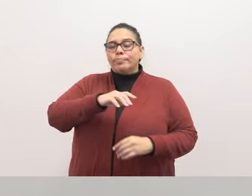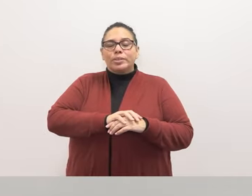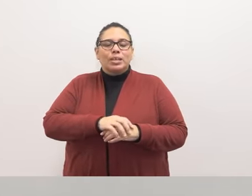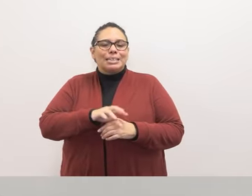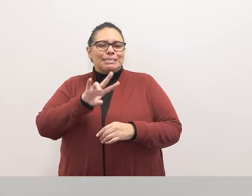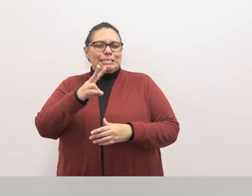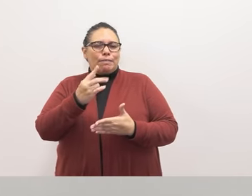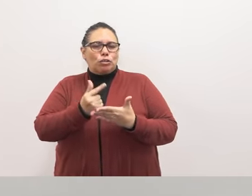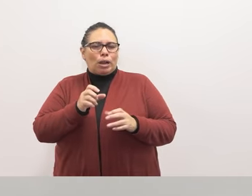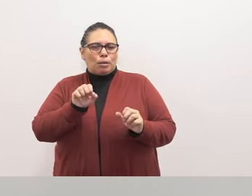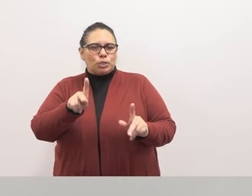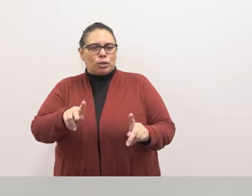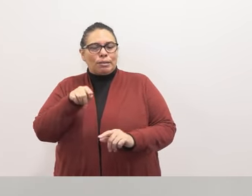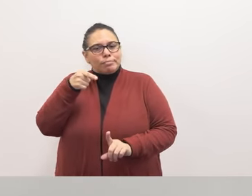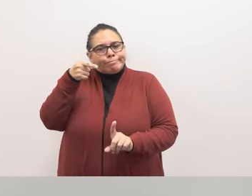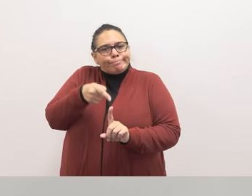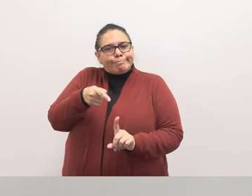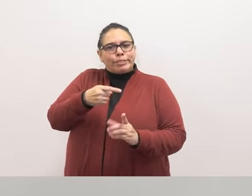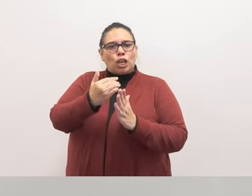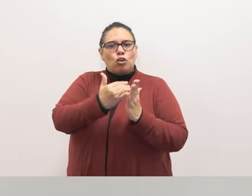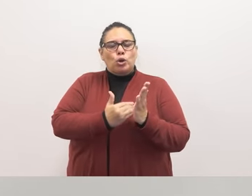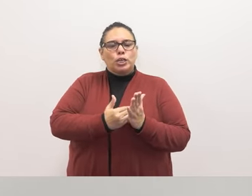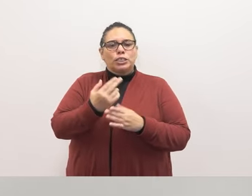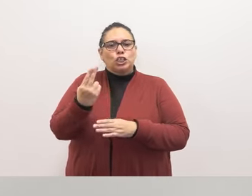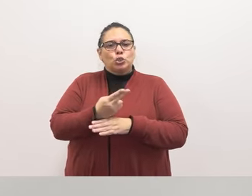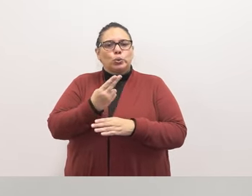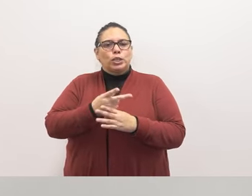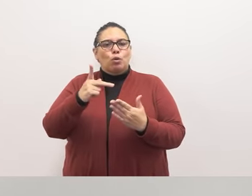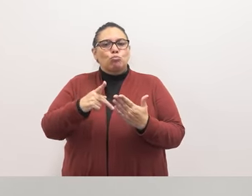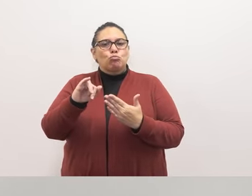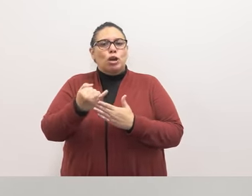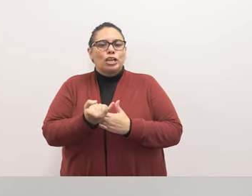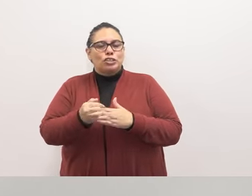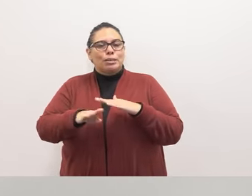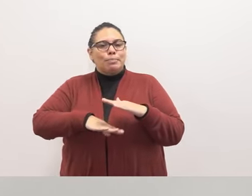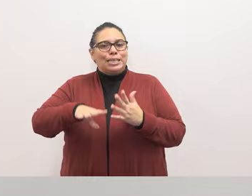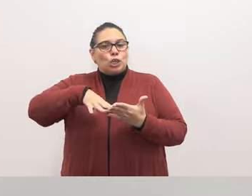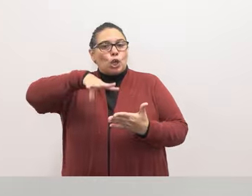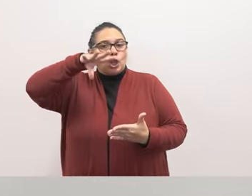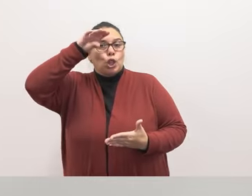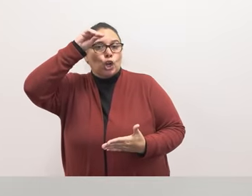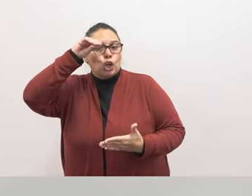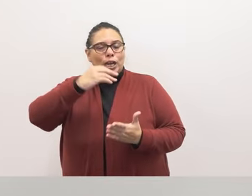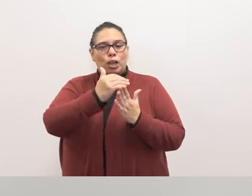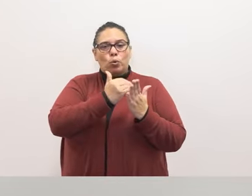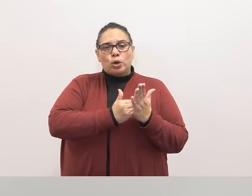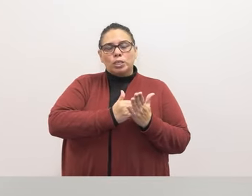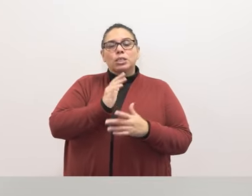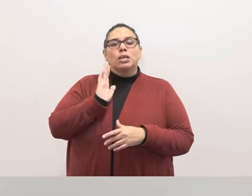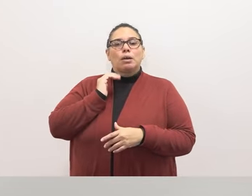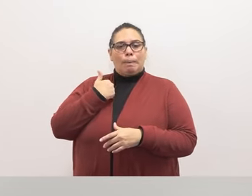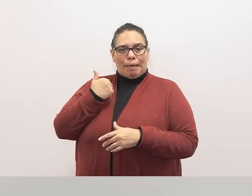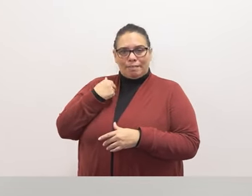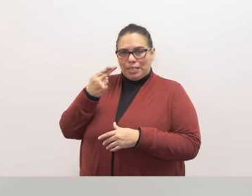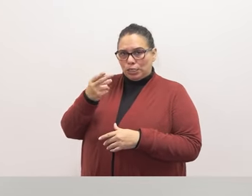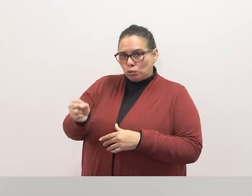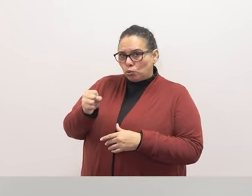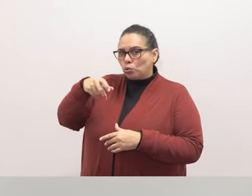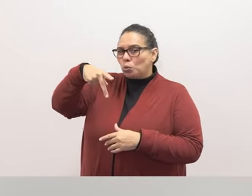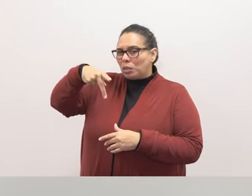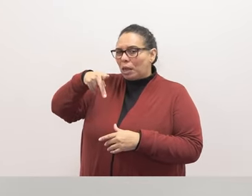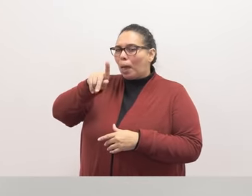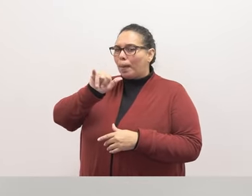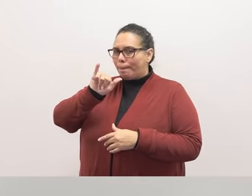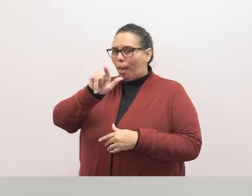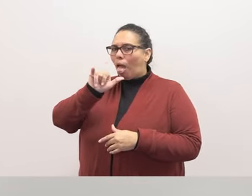particular course uses a project based learning approach, which is actually something that we're piloting at the high schools as well. It is